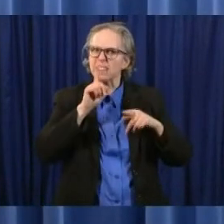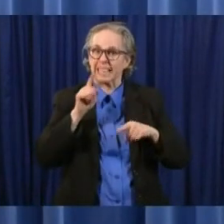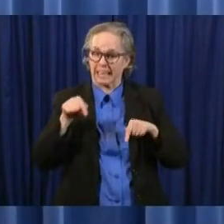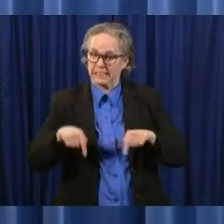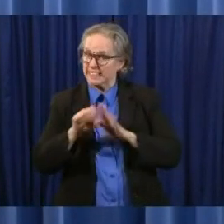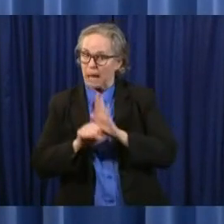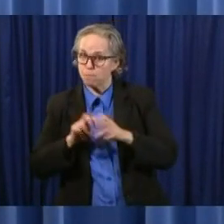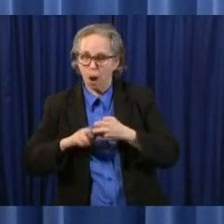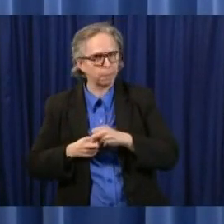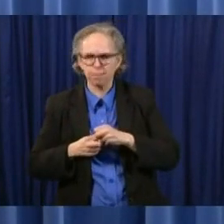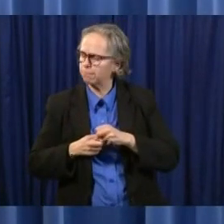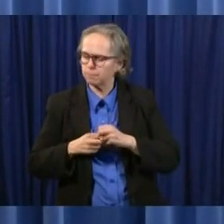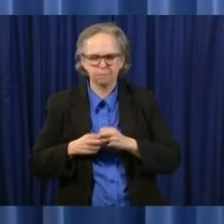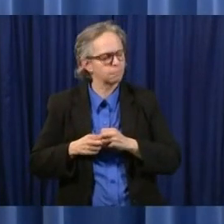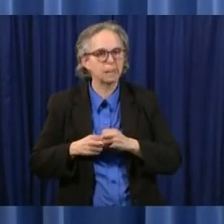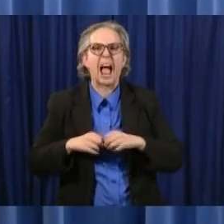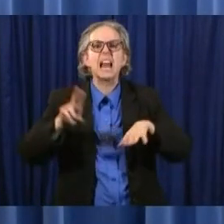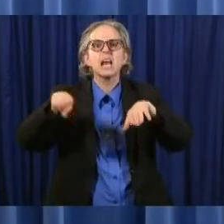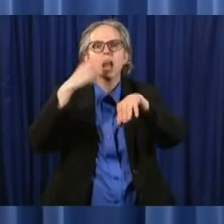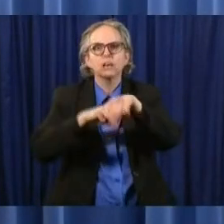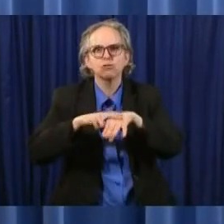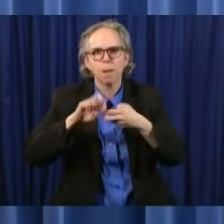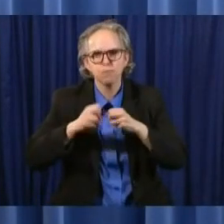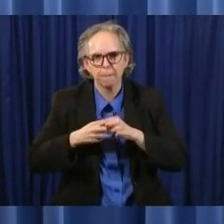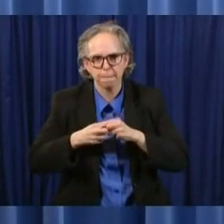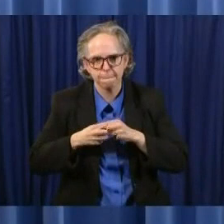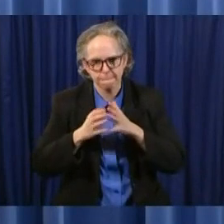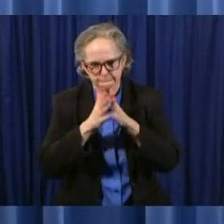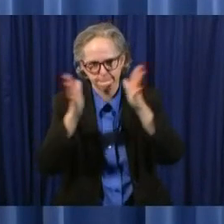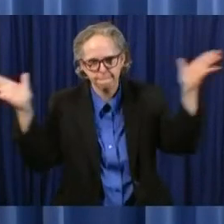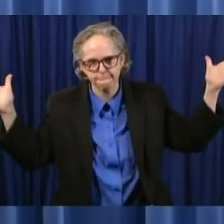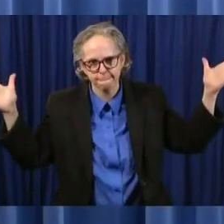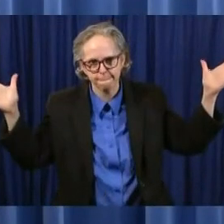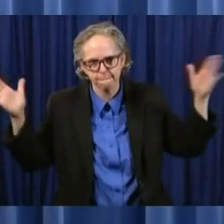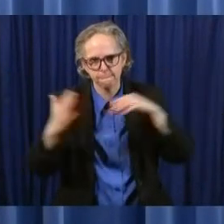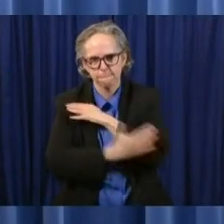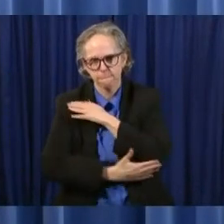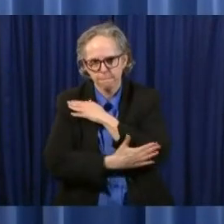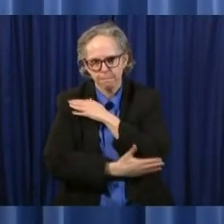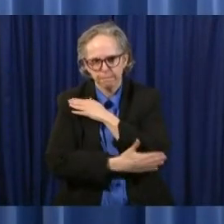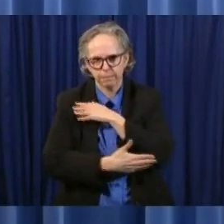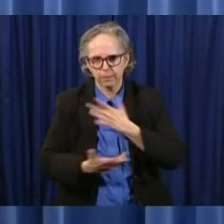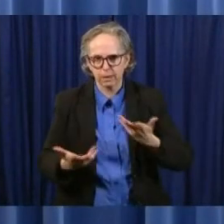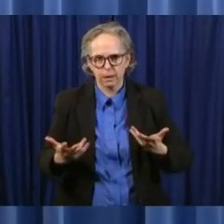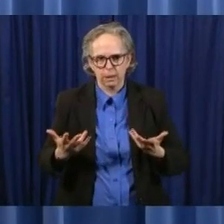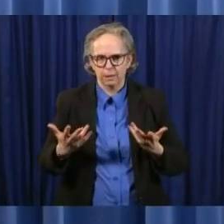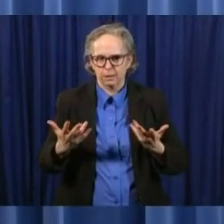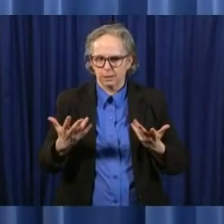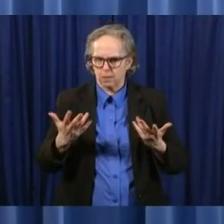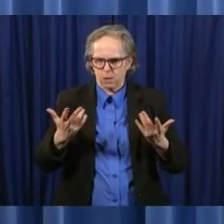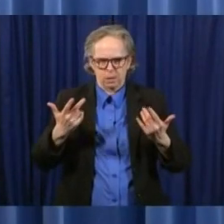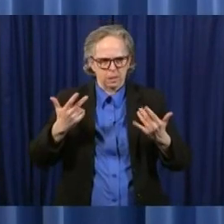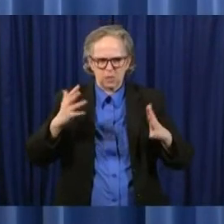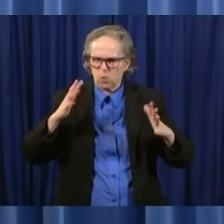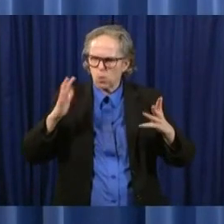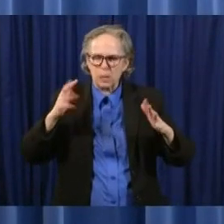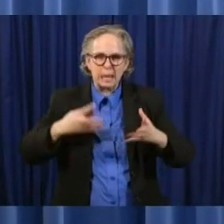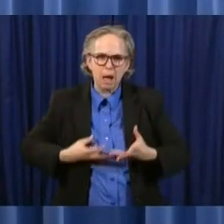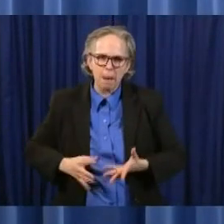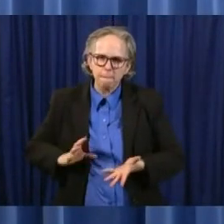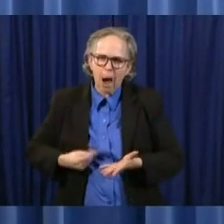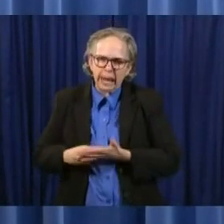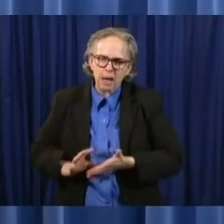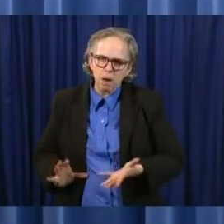ohio uh we have put the best people we can we are spending the money uh when we can locate this stuff